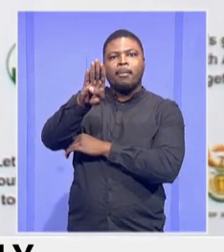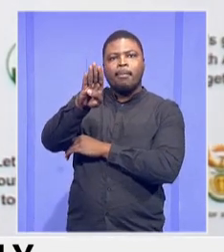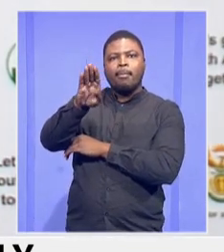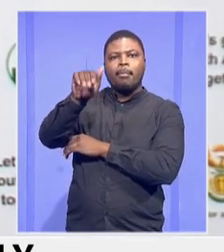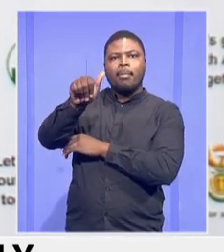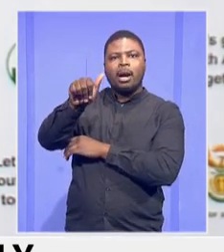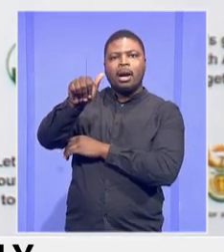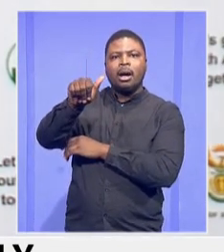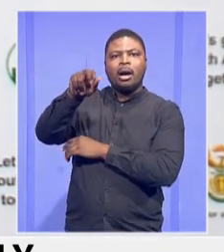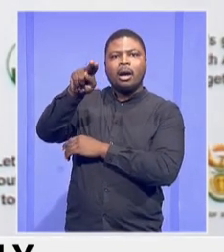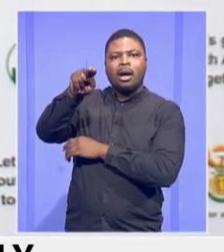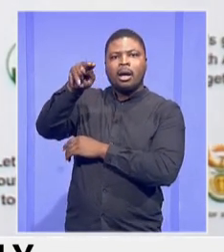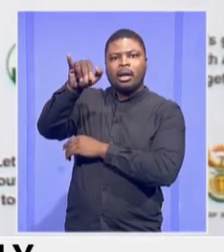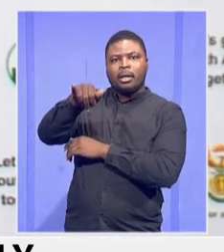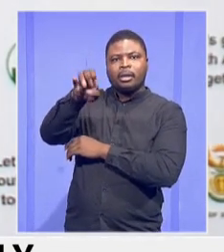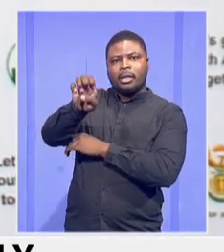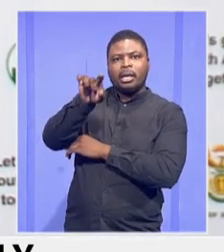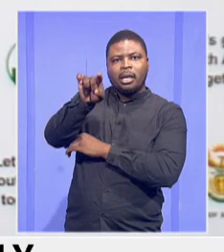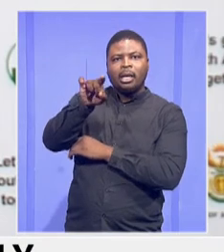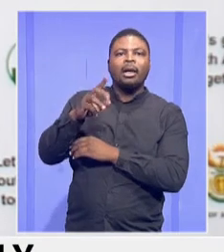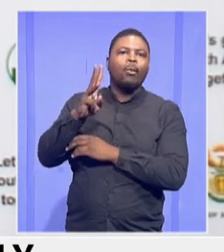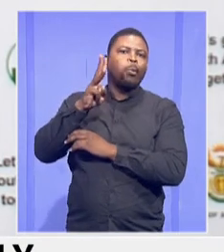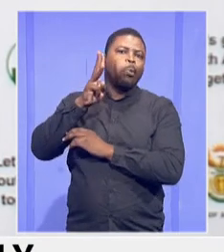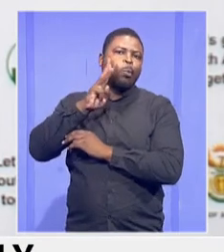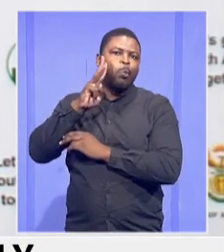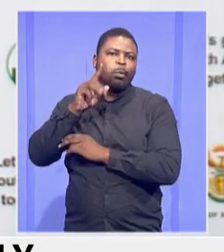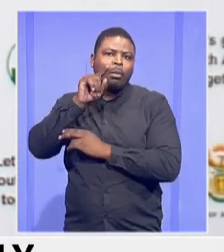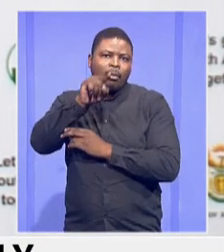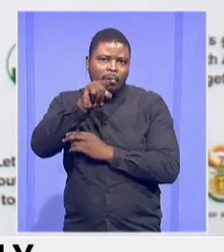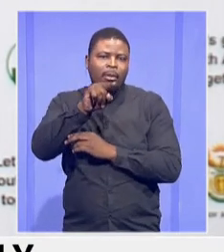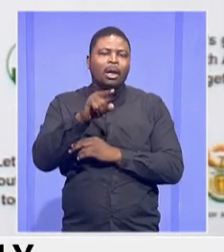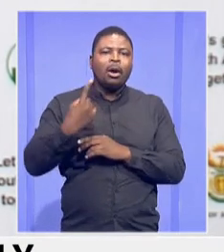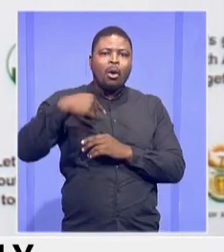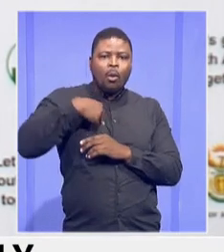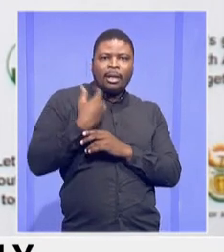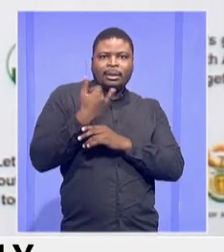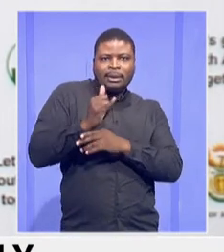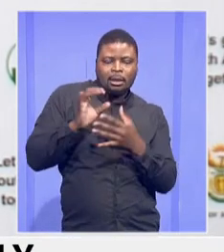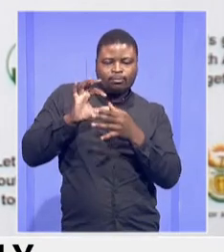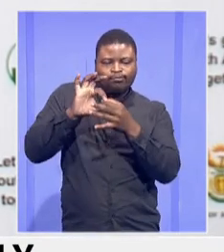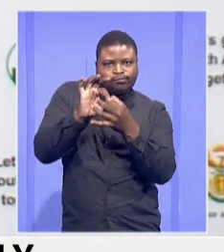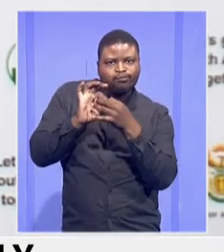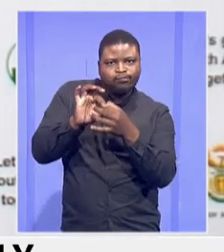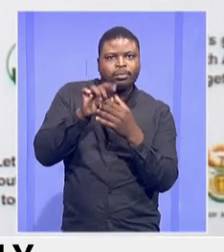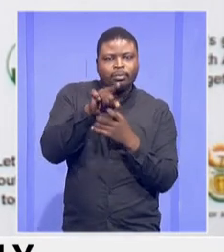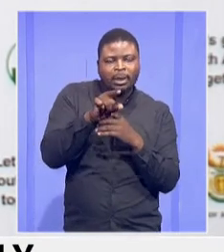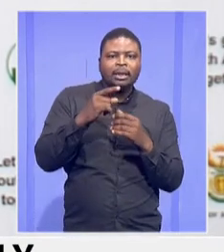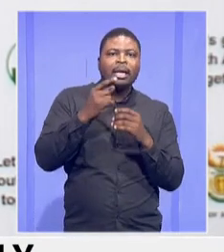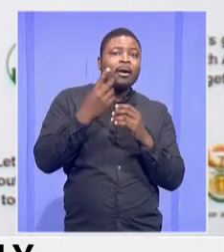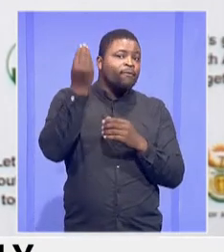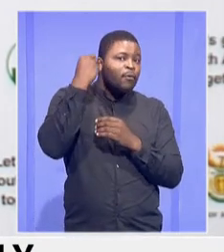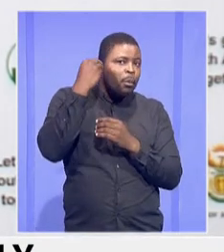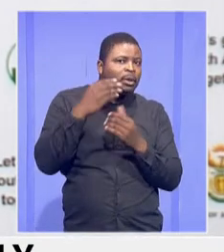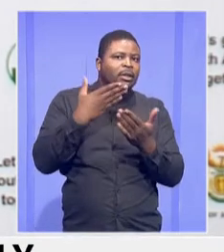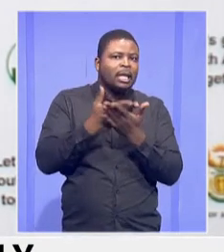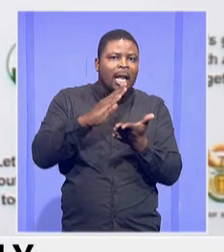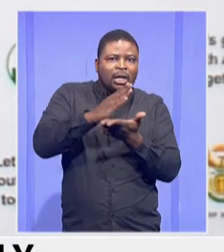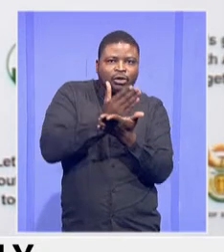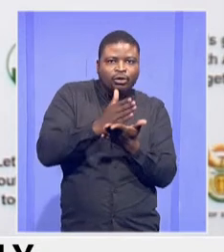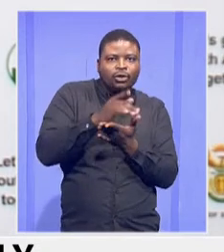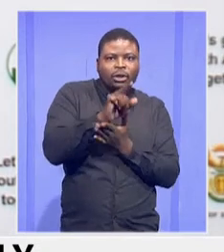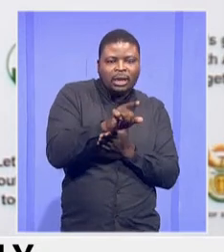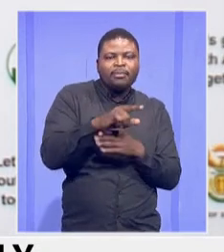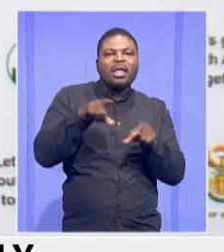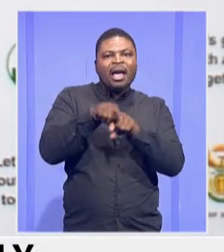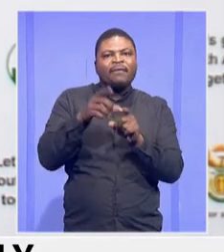schools, and we're sharing some information there. And other partners that are listed here, Tirisano,